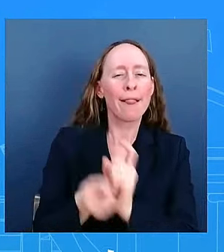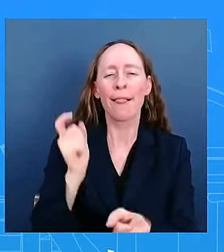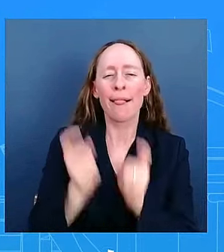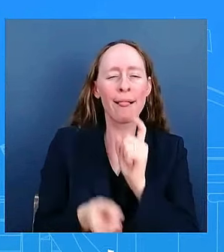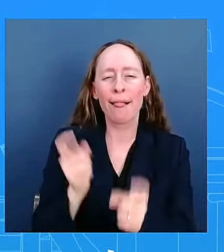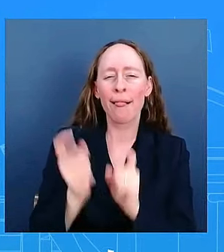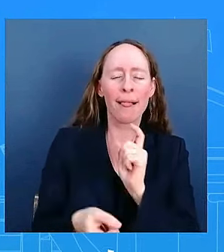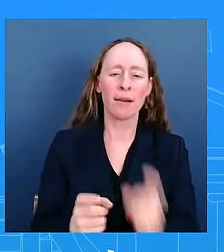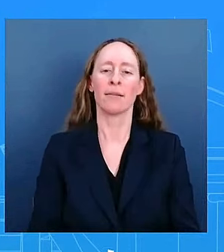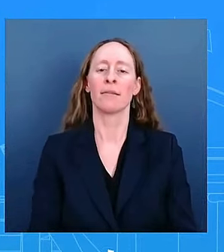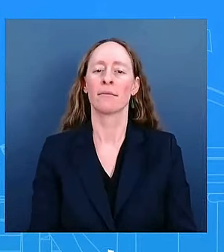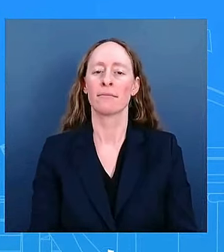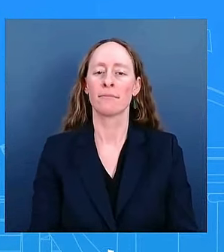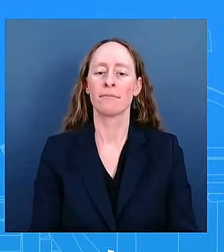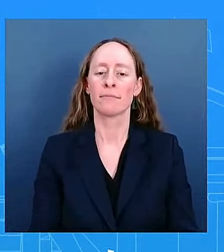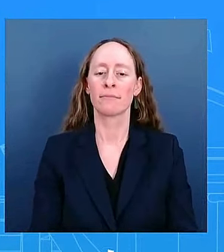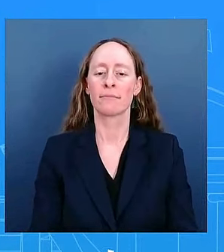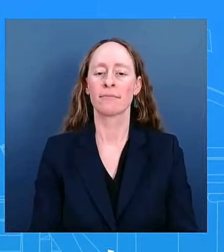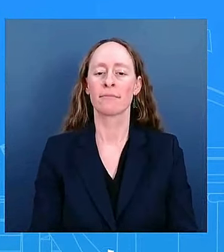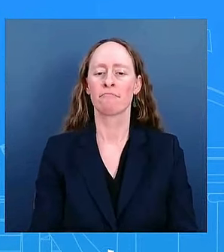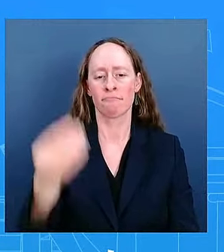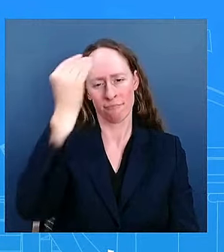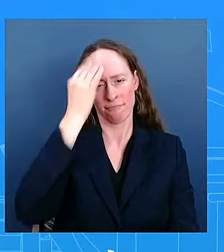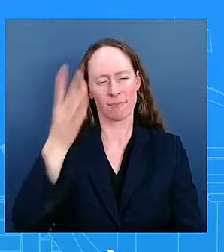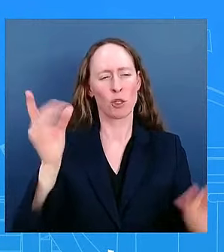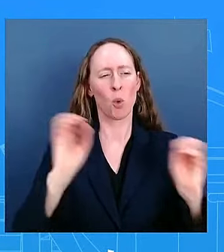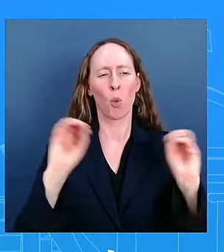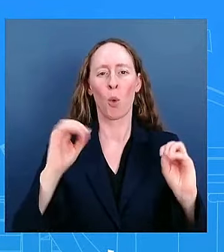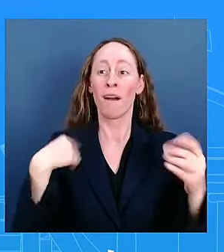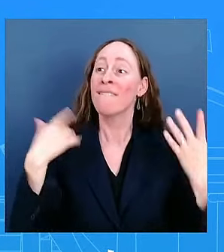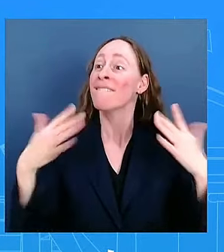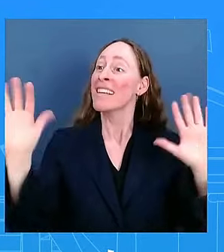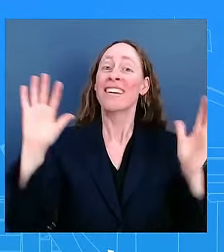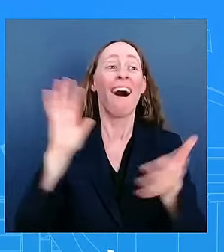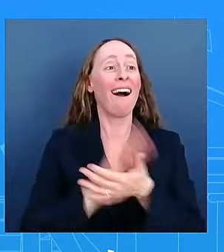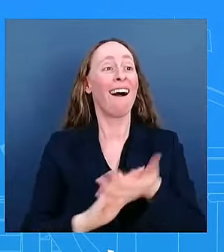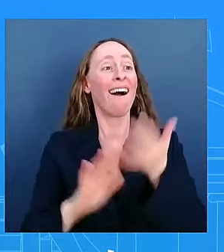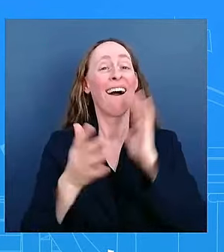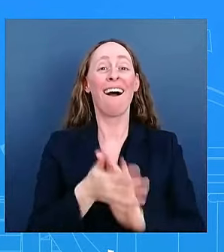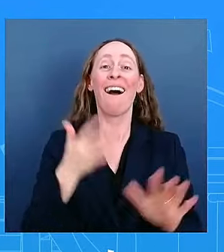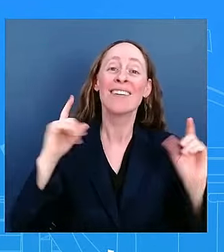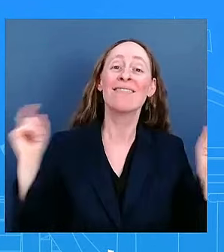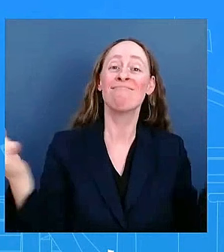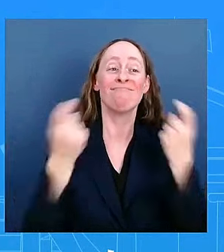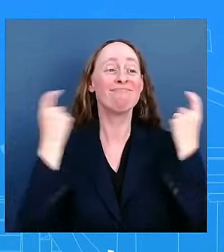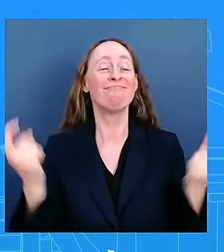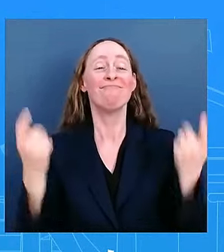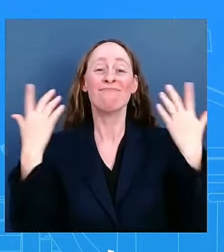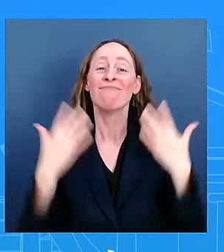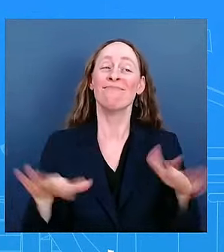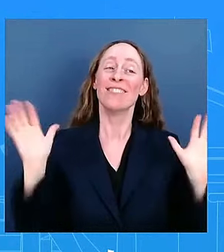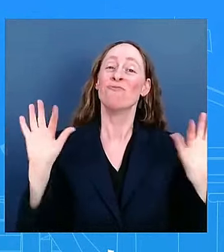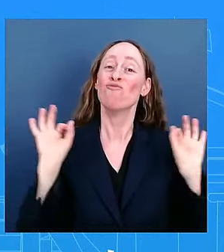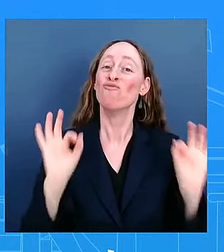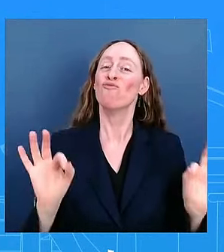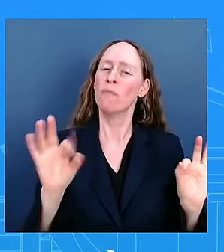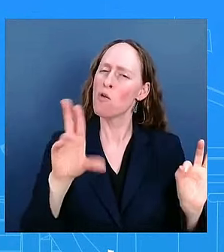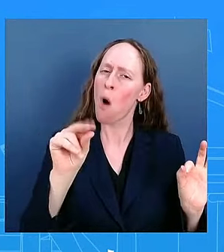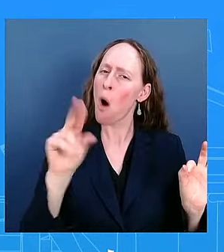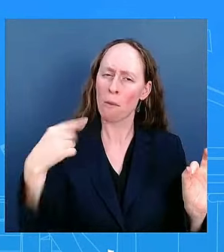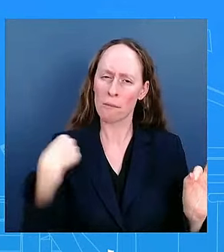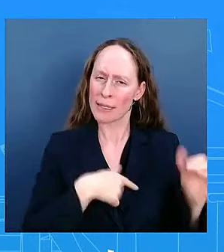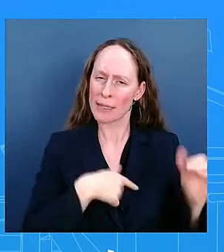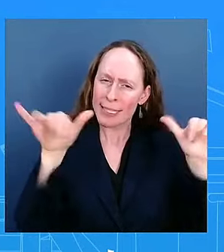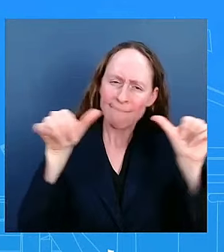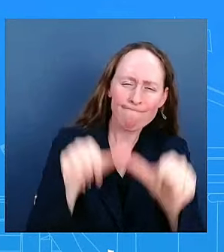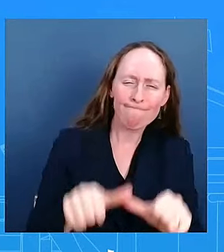laps here we know that prices are still too high for families making our cost cutting agenda as urgent as ever and